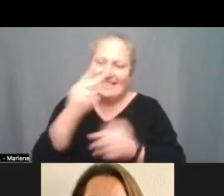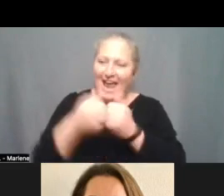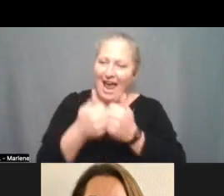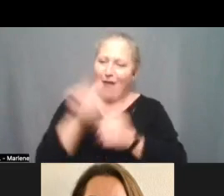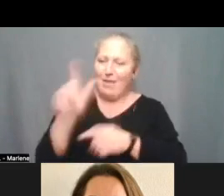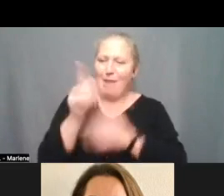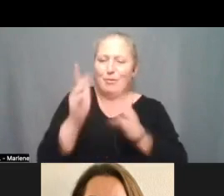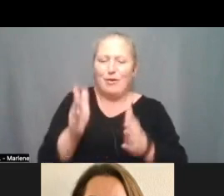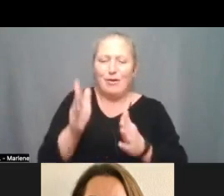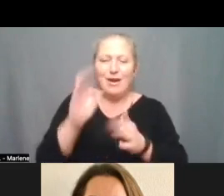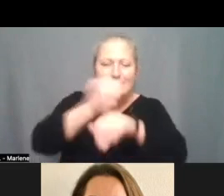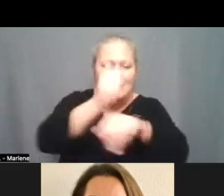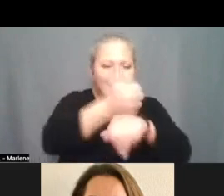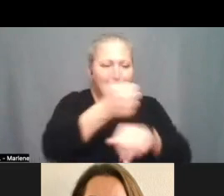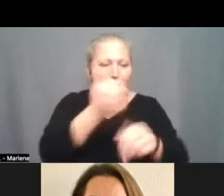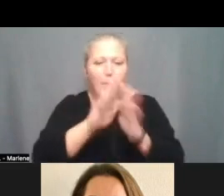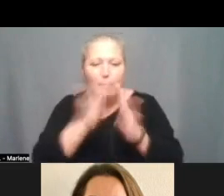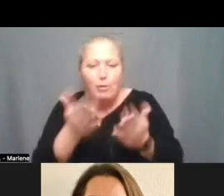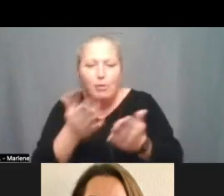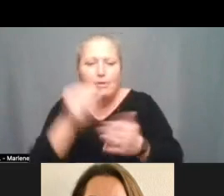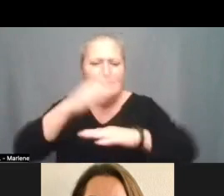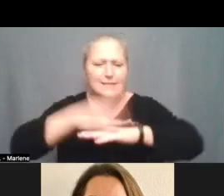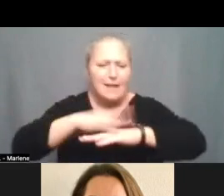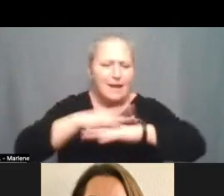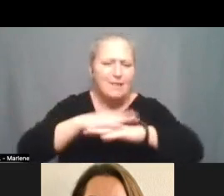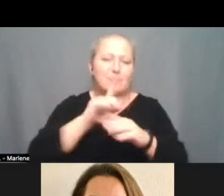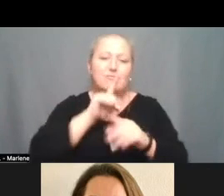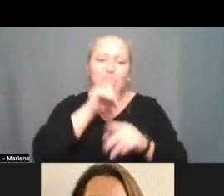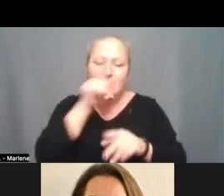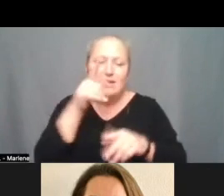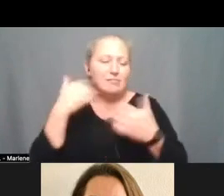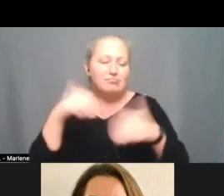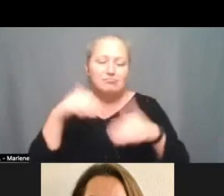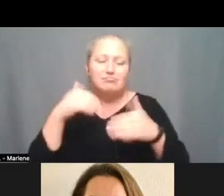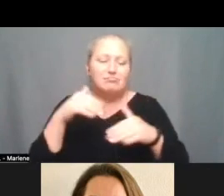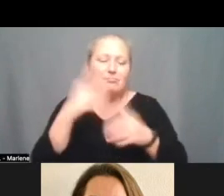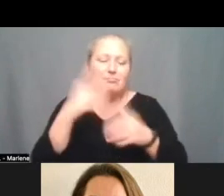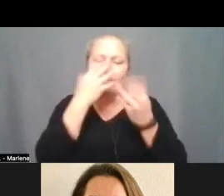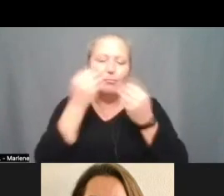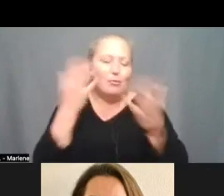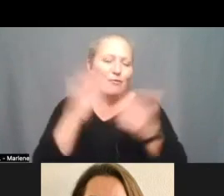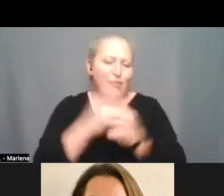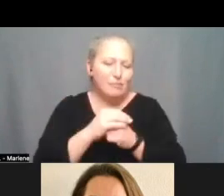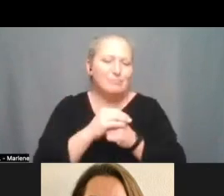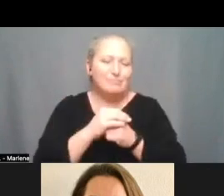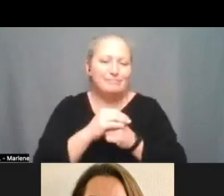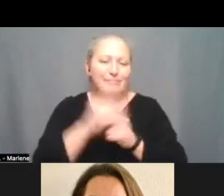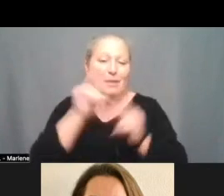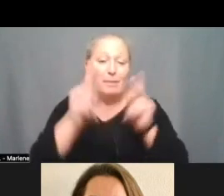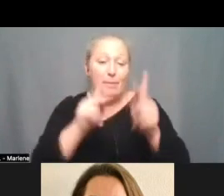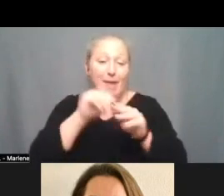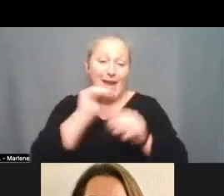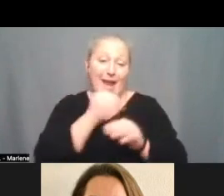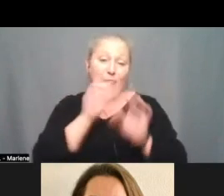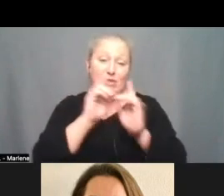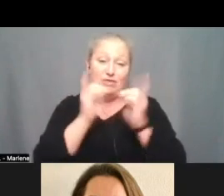up all the books and all the tables and it's just very, it's just very beautiful. The people in our district have a lot